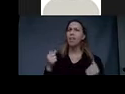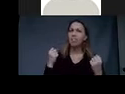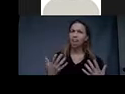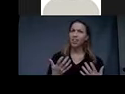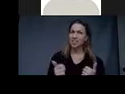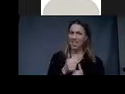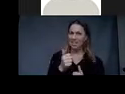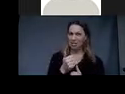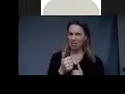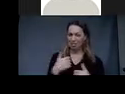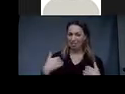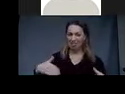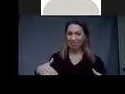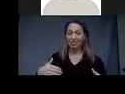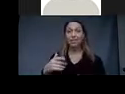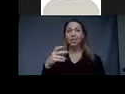this juggler